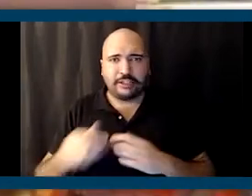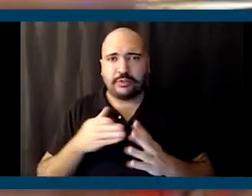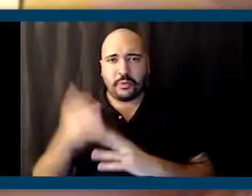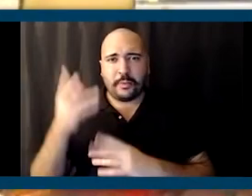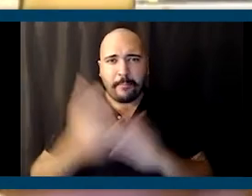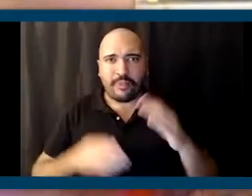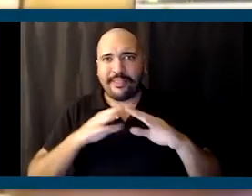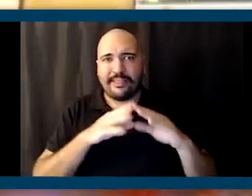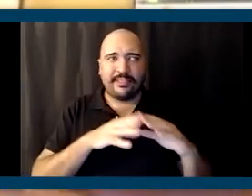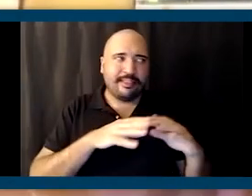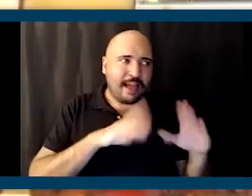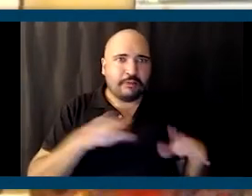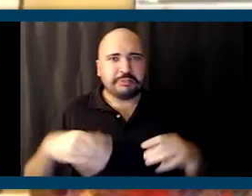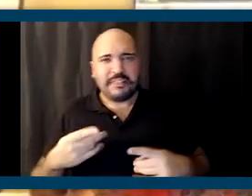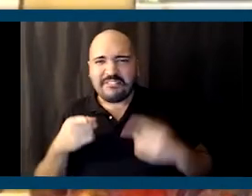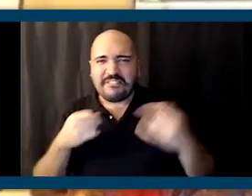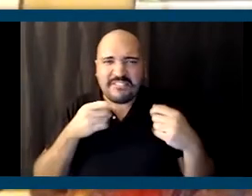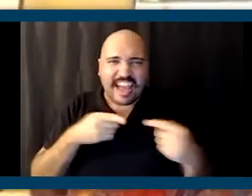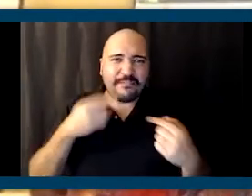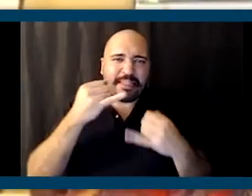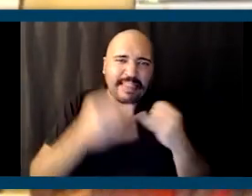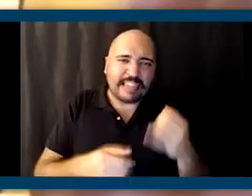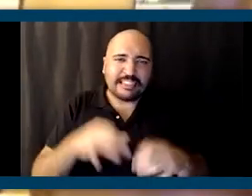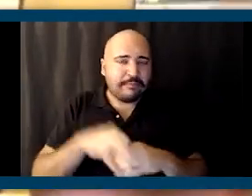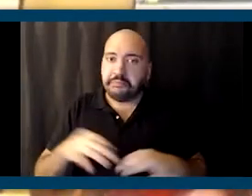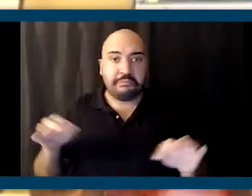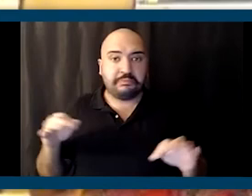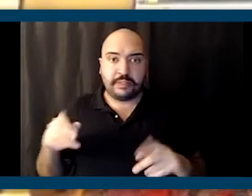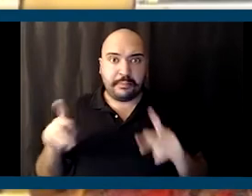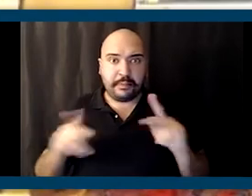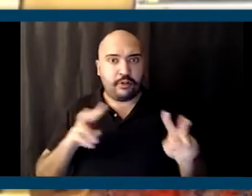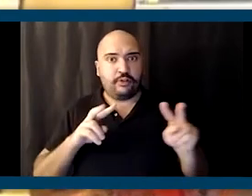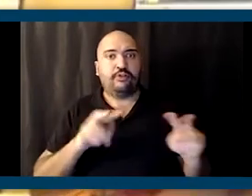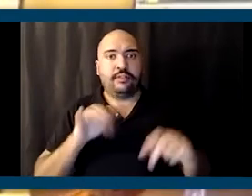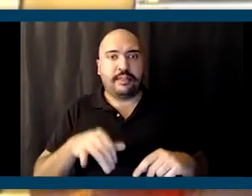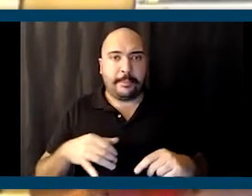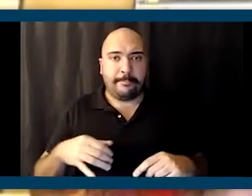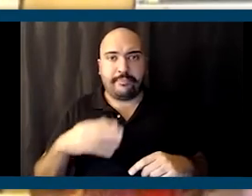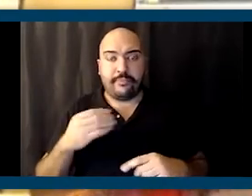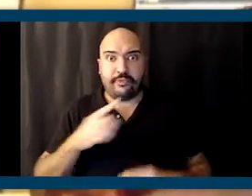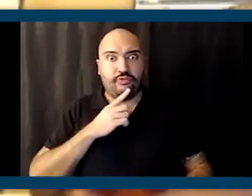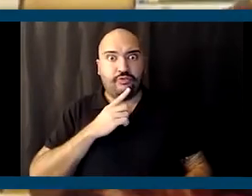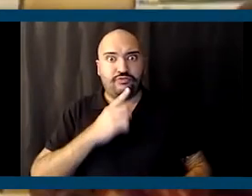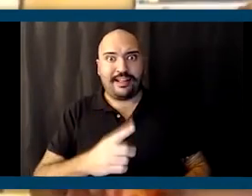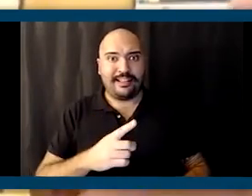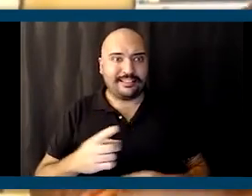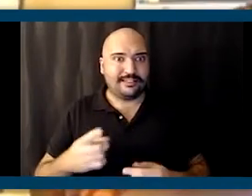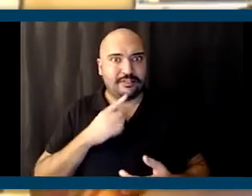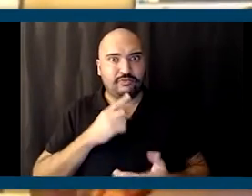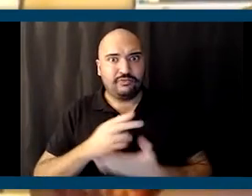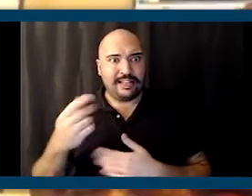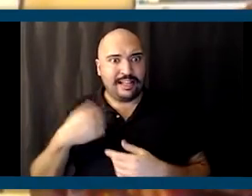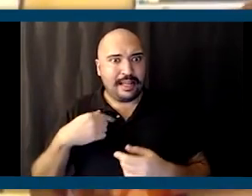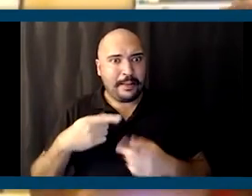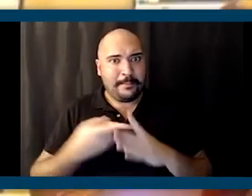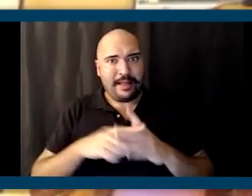me fighting for the last little vote or anything of that nature. And people looked at that. But the reality was, I began the work of